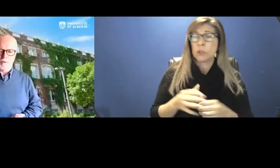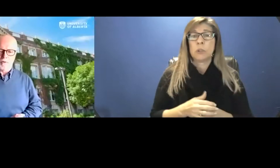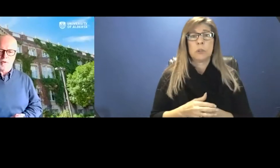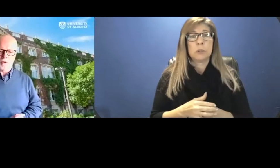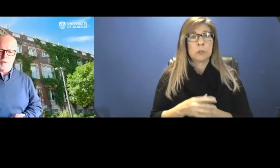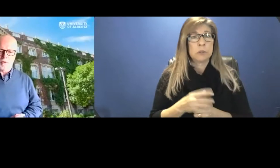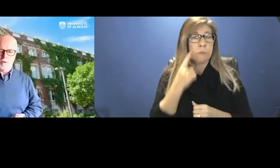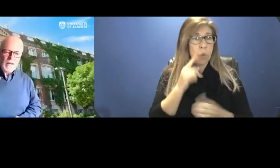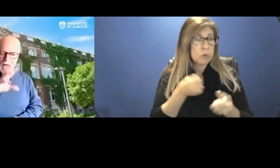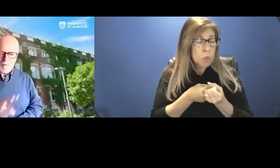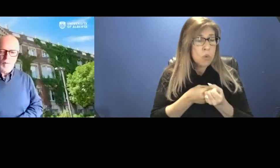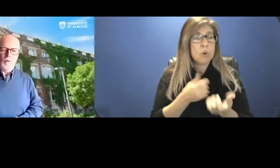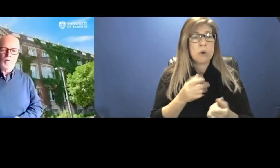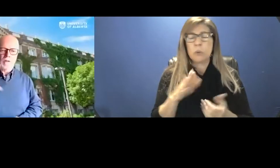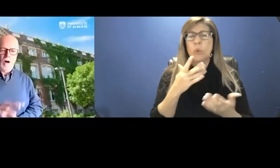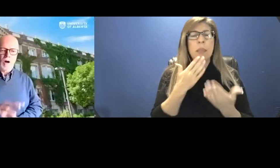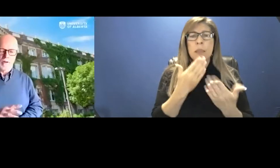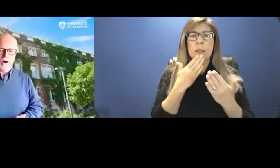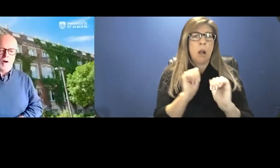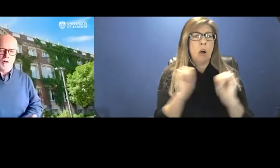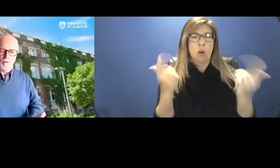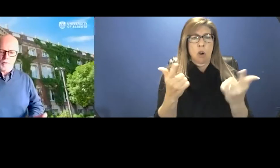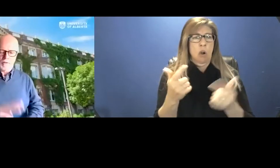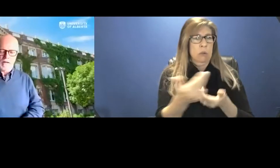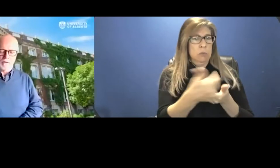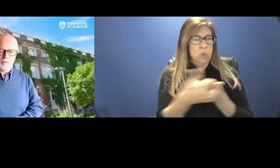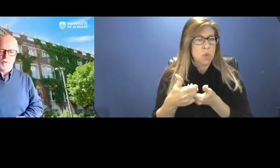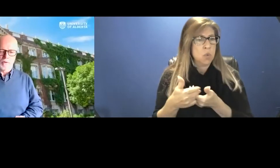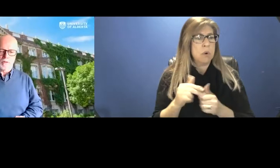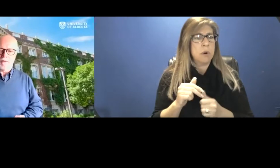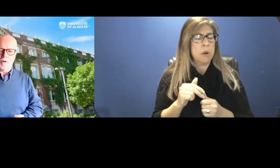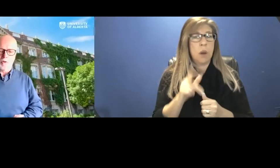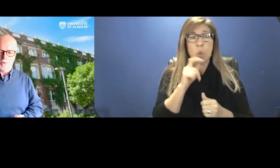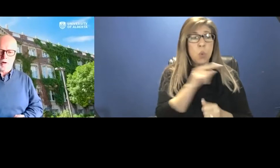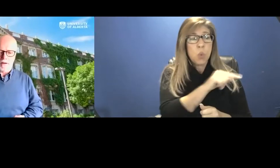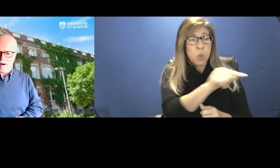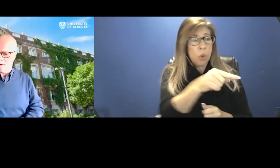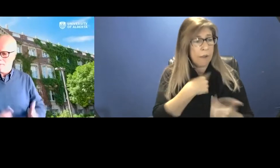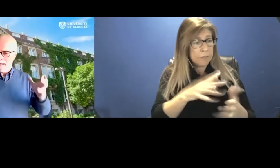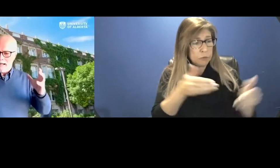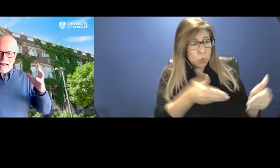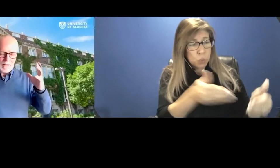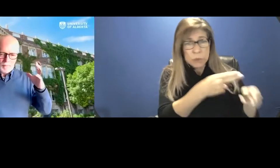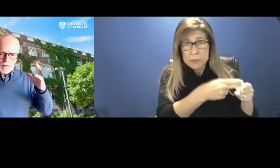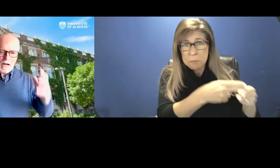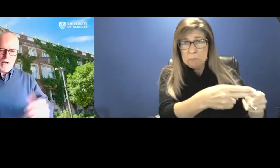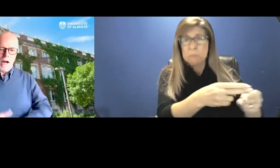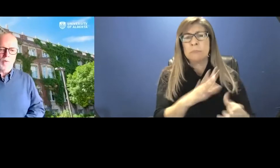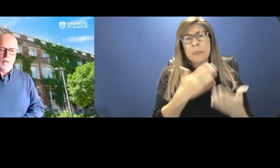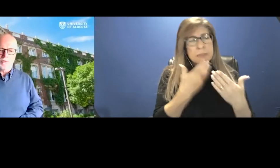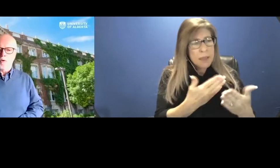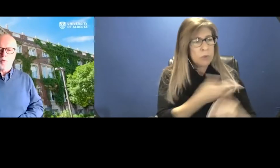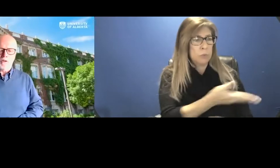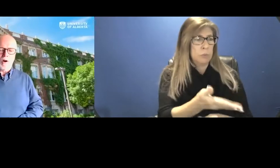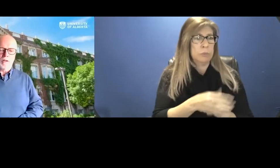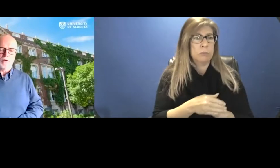your, your support. Thanking everyone who's on the call and all the folks that I introduced and everyone who's working hard. And, uh, I want